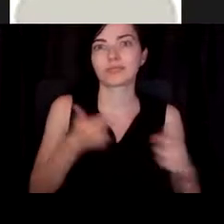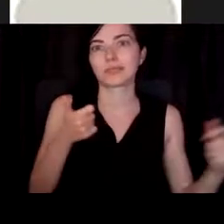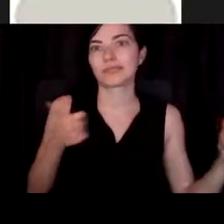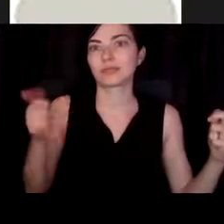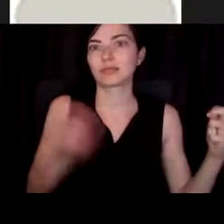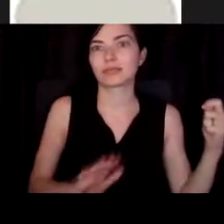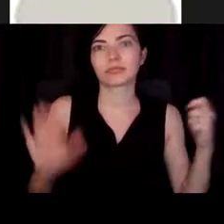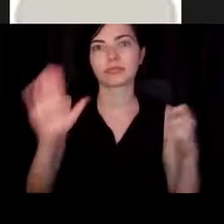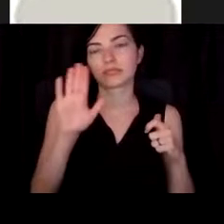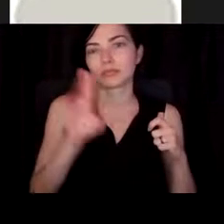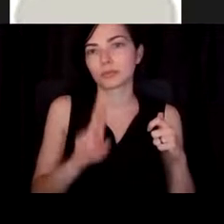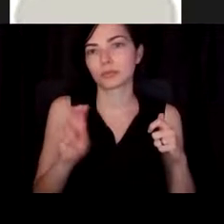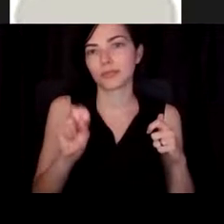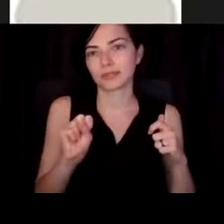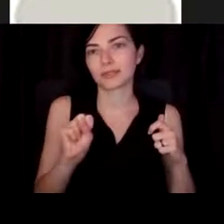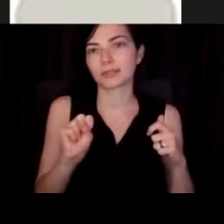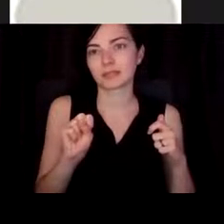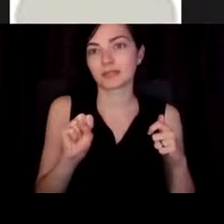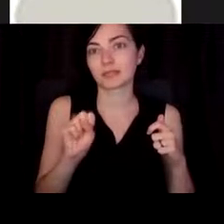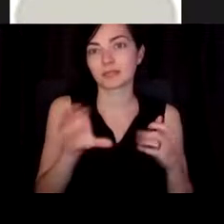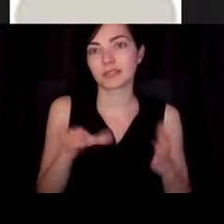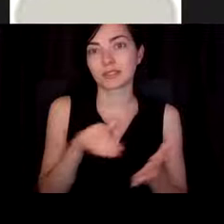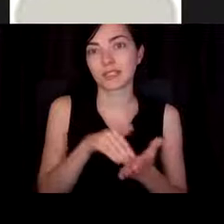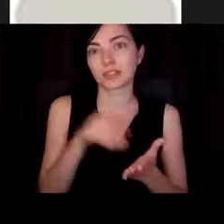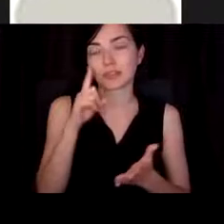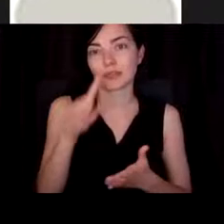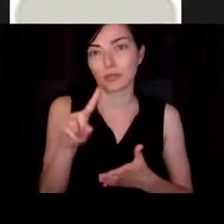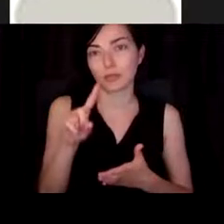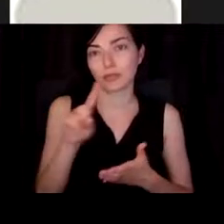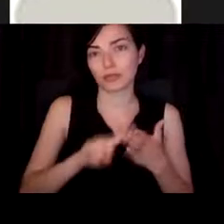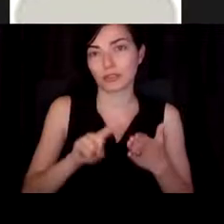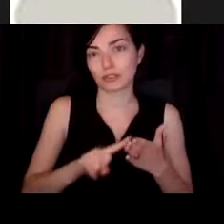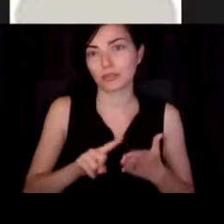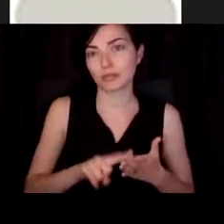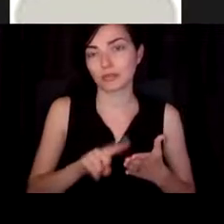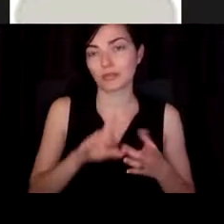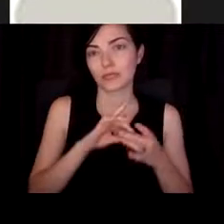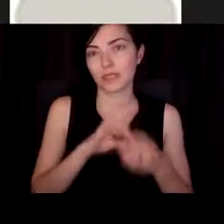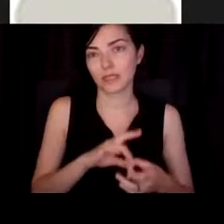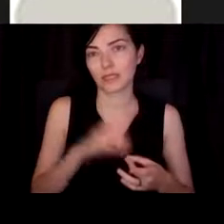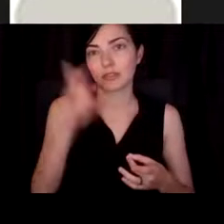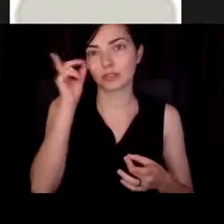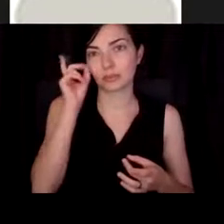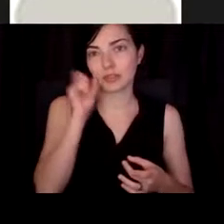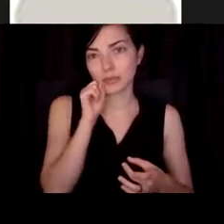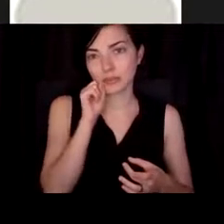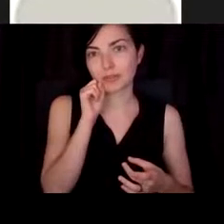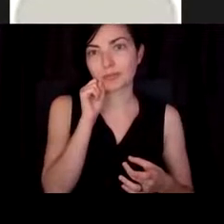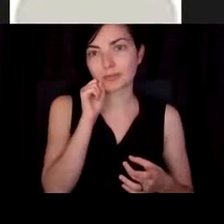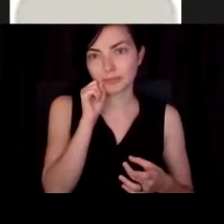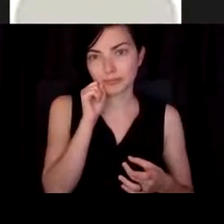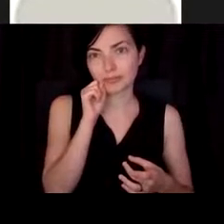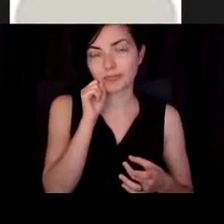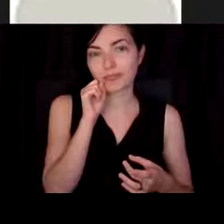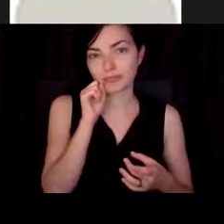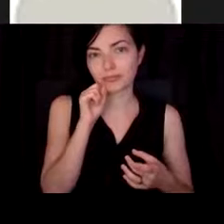center for doing research on down syndrome on trisomy 21.